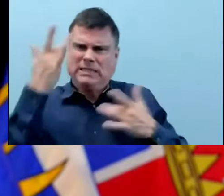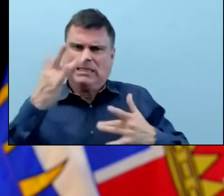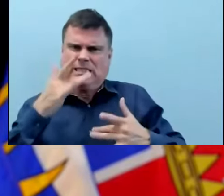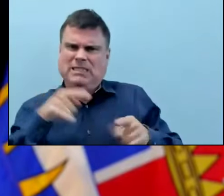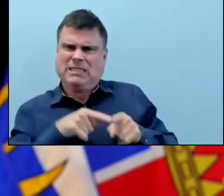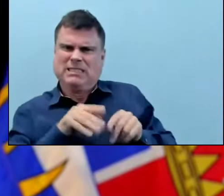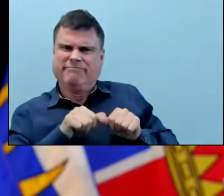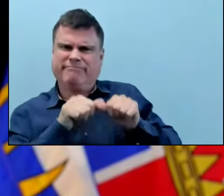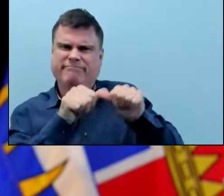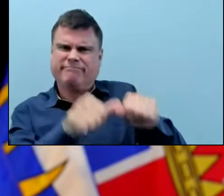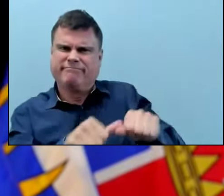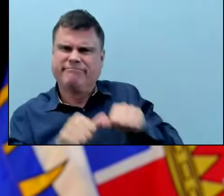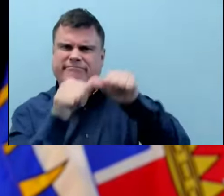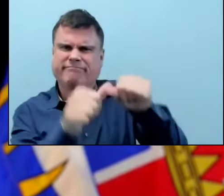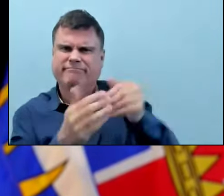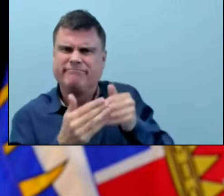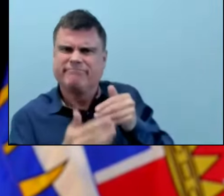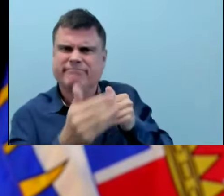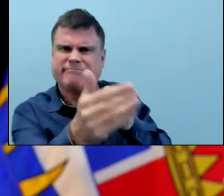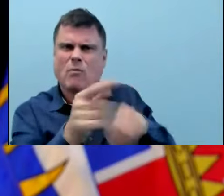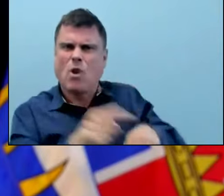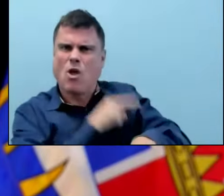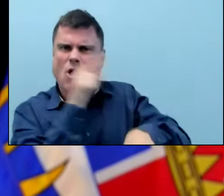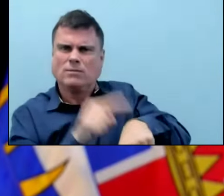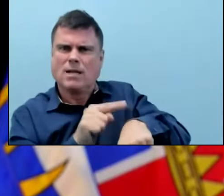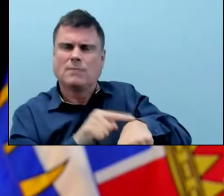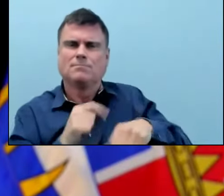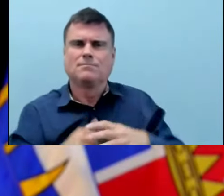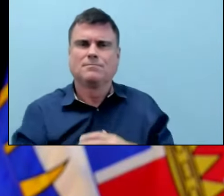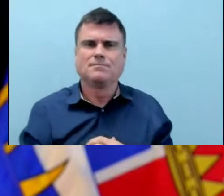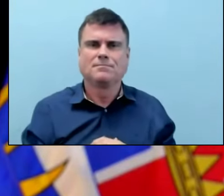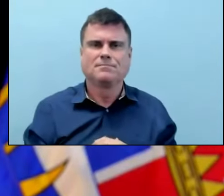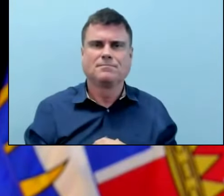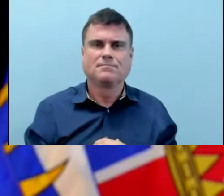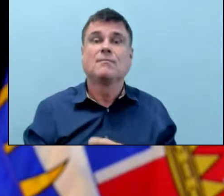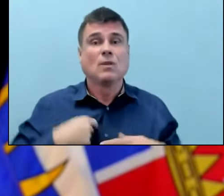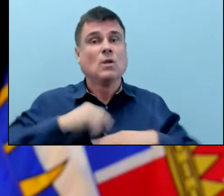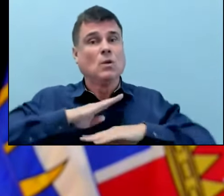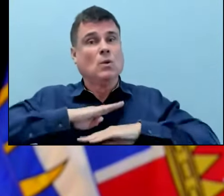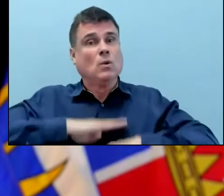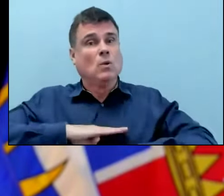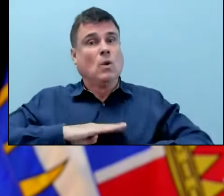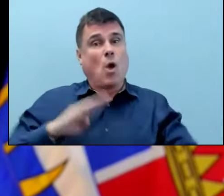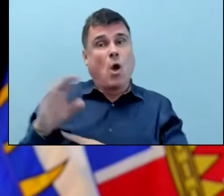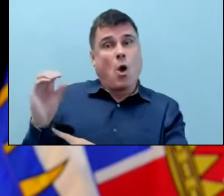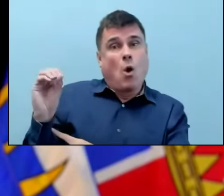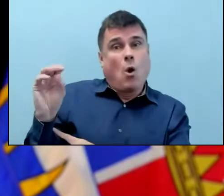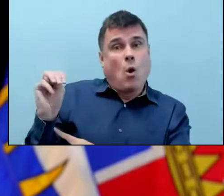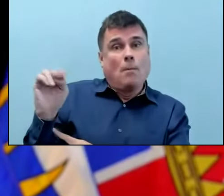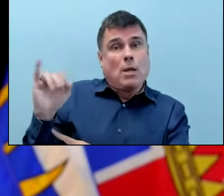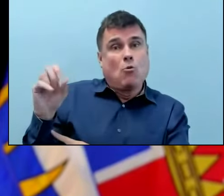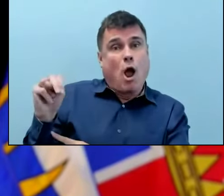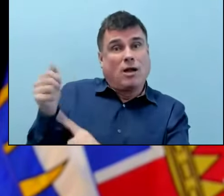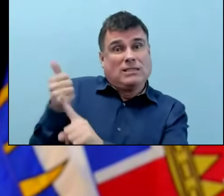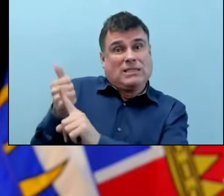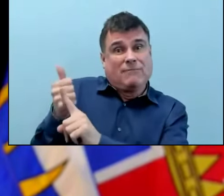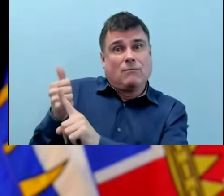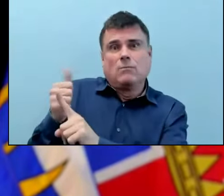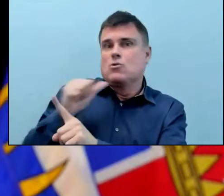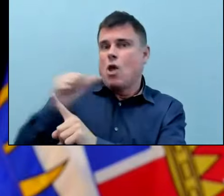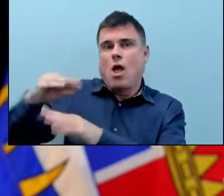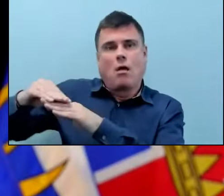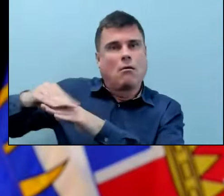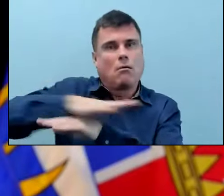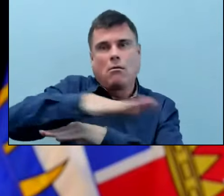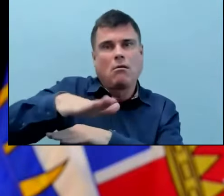effects. Thankfully, Omicron doesn't cause that as much as Delta in particular. But we